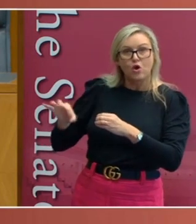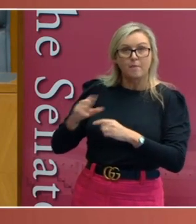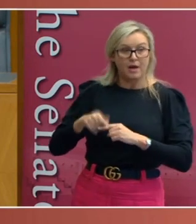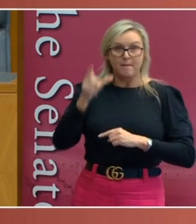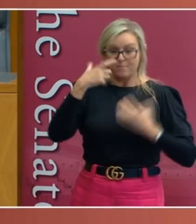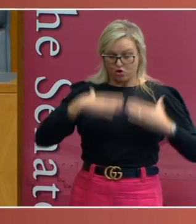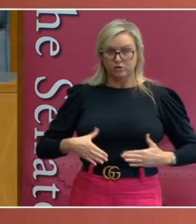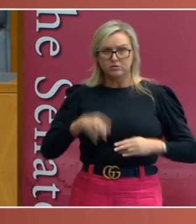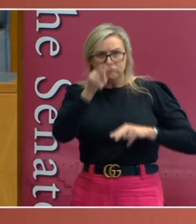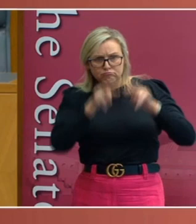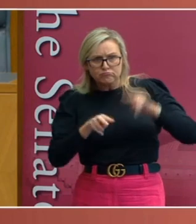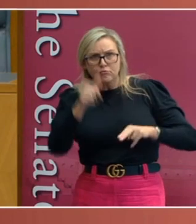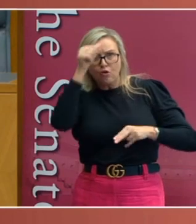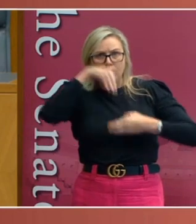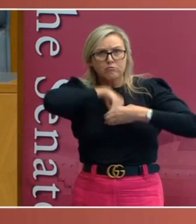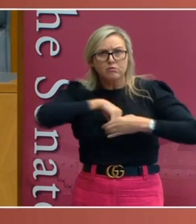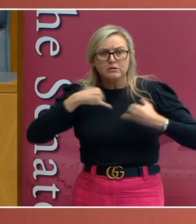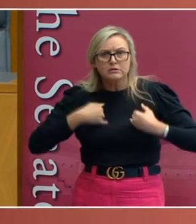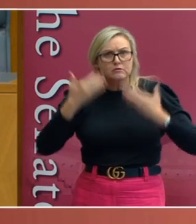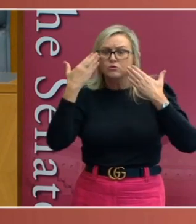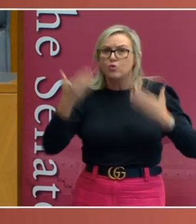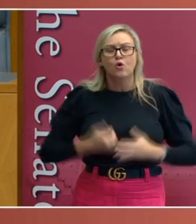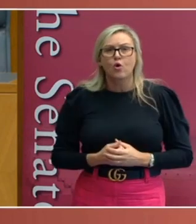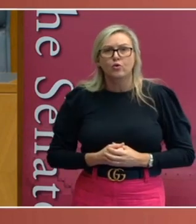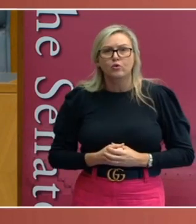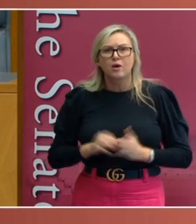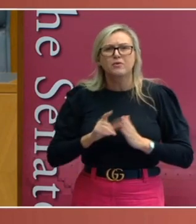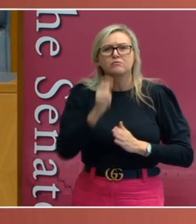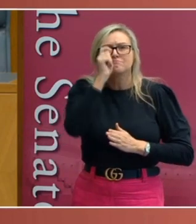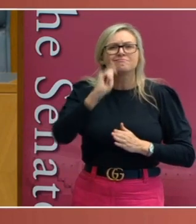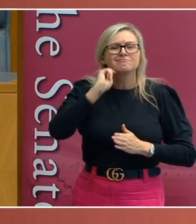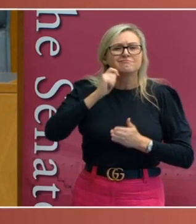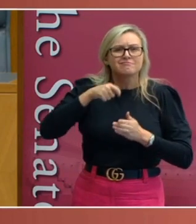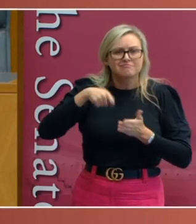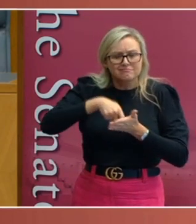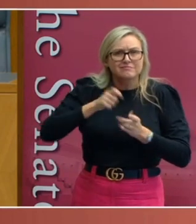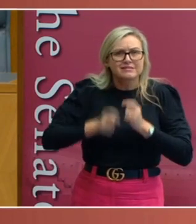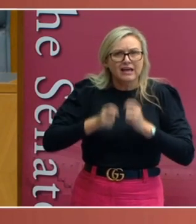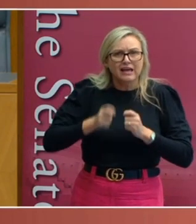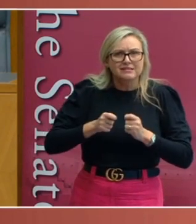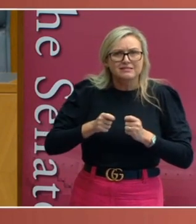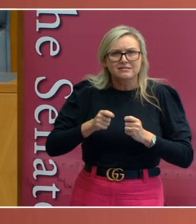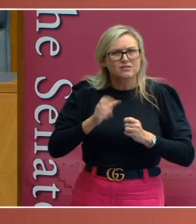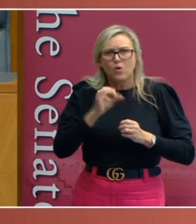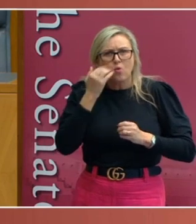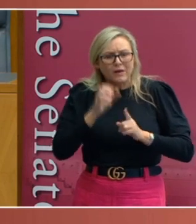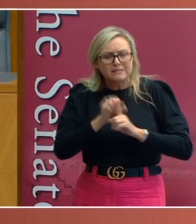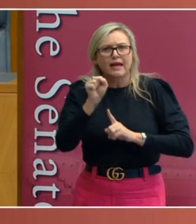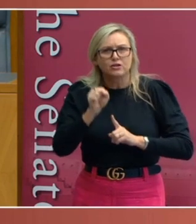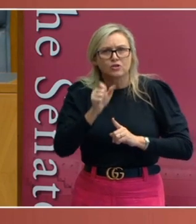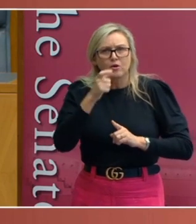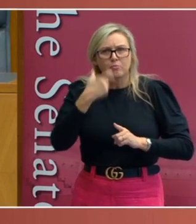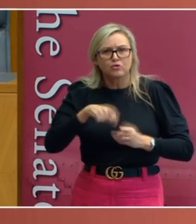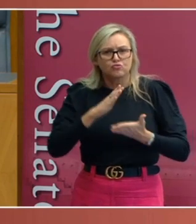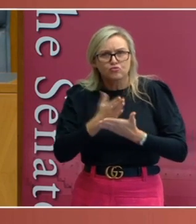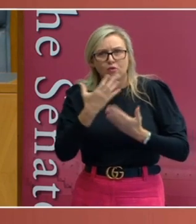they had COVID-19. While there was testing, the testing didn't necessarily pick up when a person was first